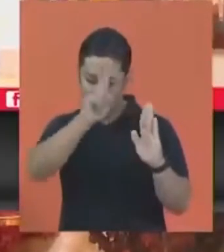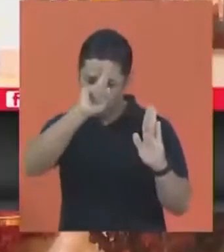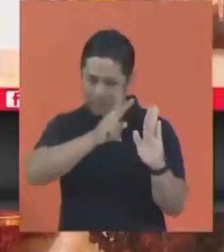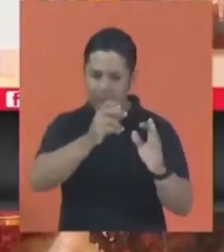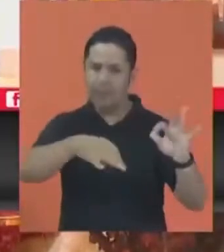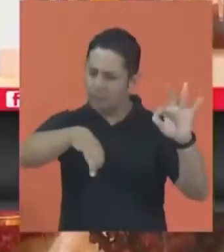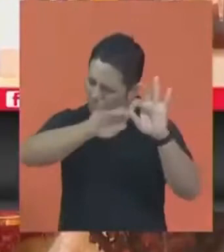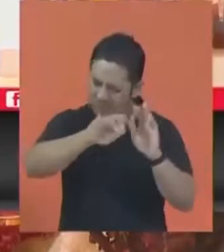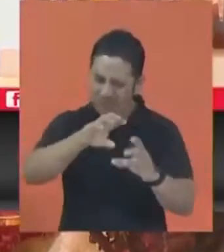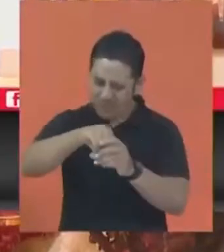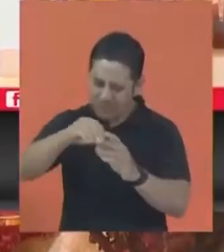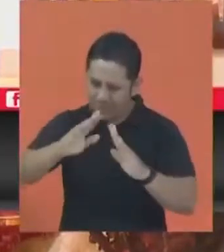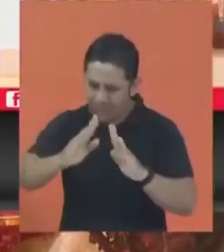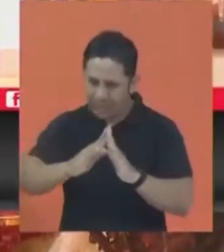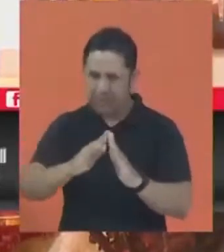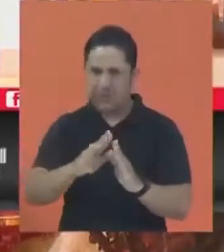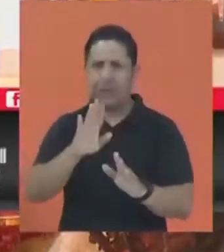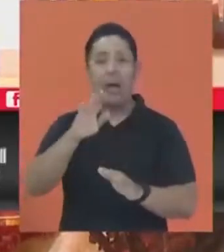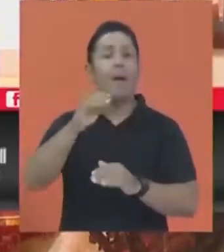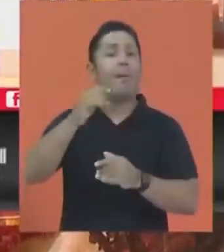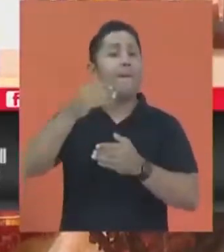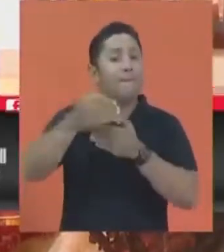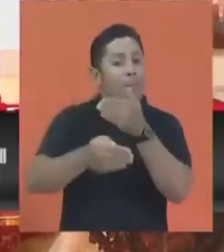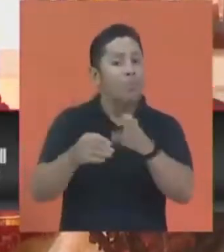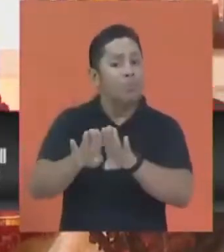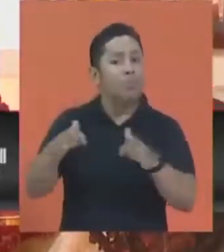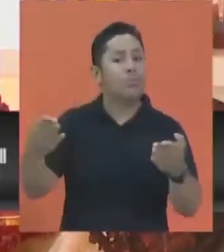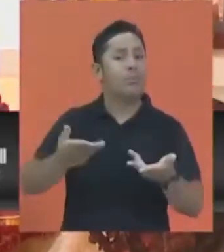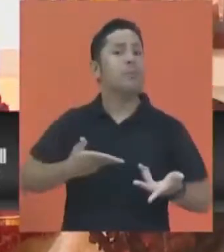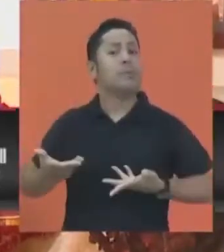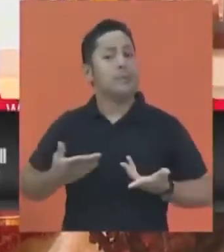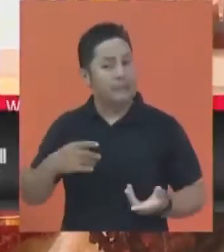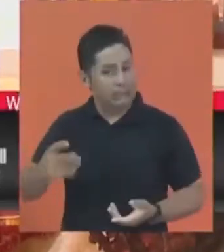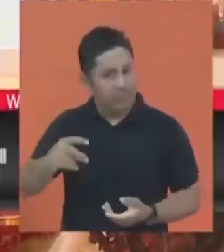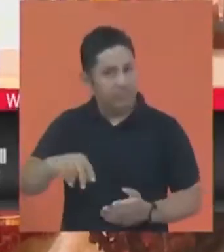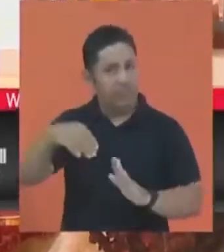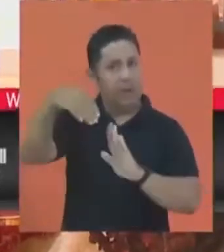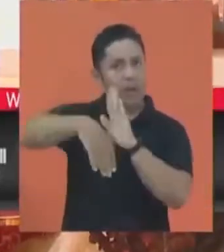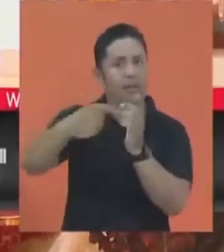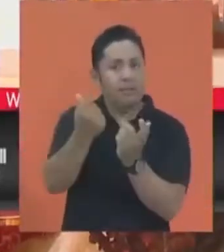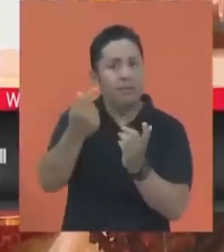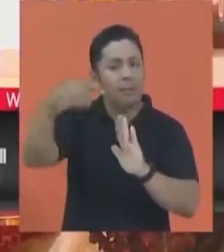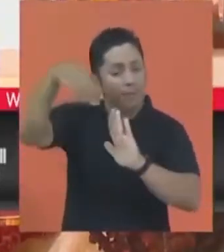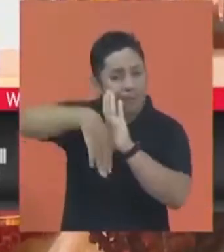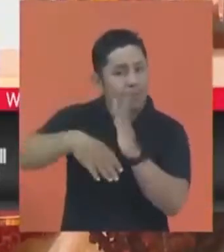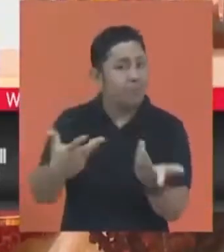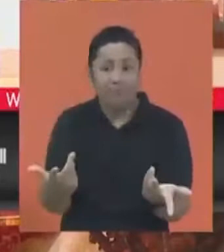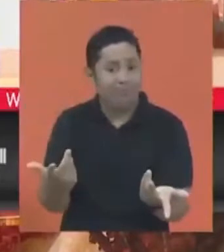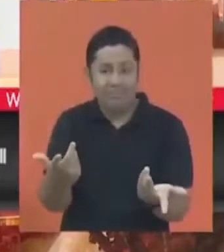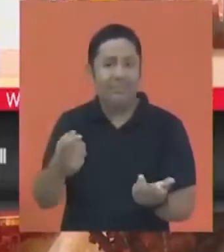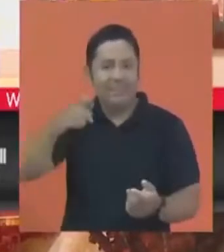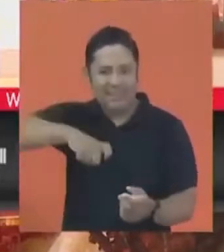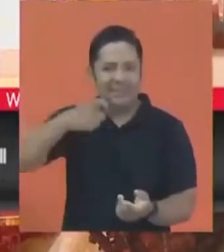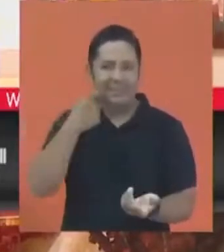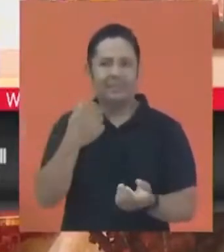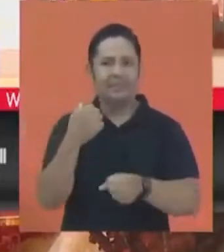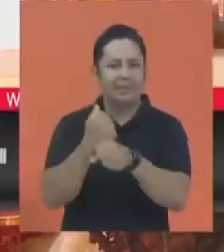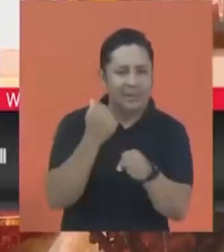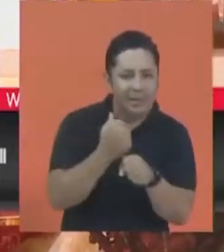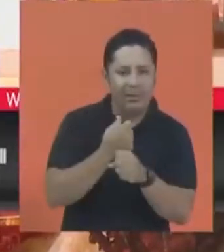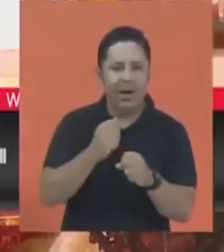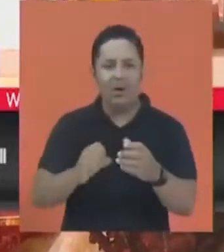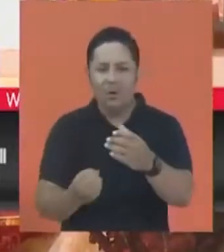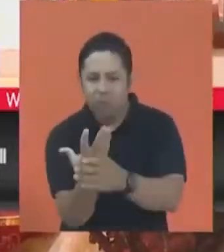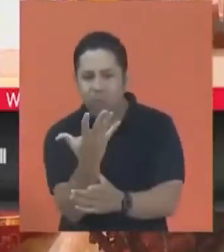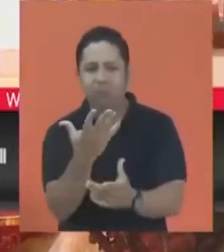forgetting that we have to start opening up the economy of the island. We have to move, continue with the employment generation in a way that we comply with all